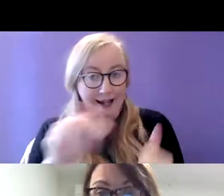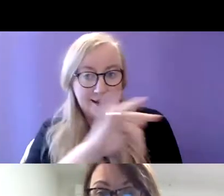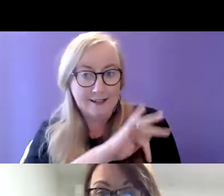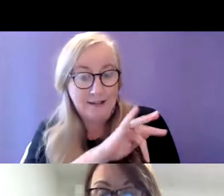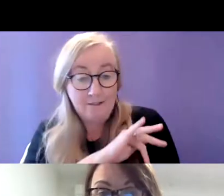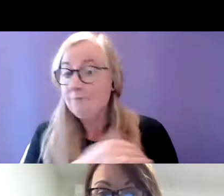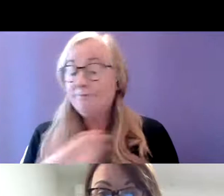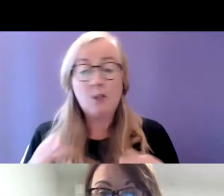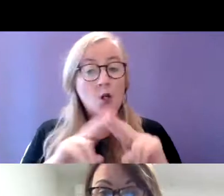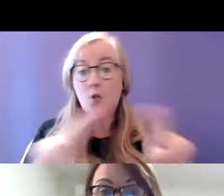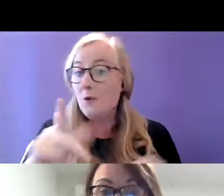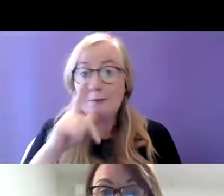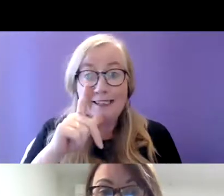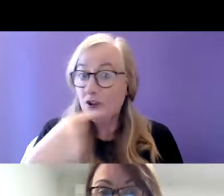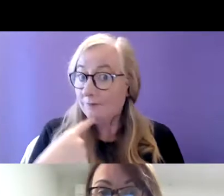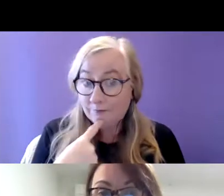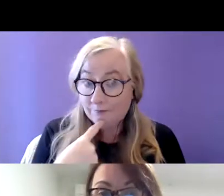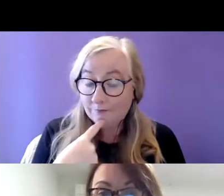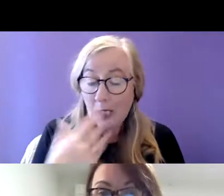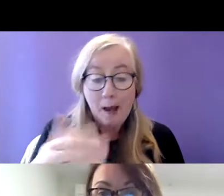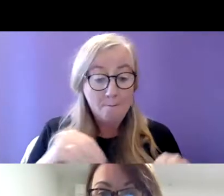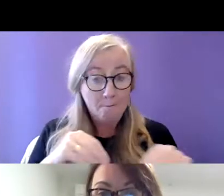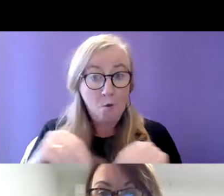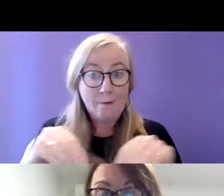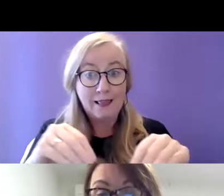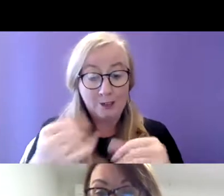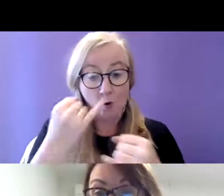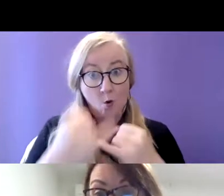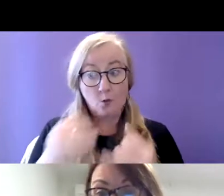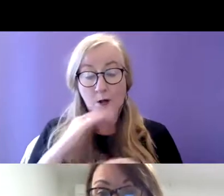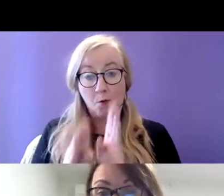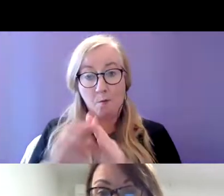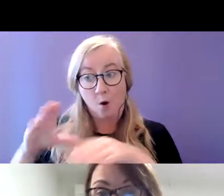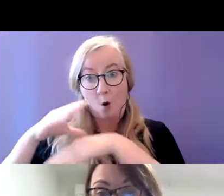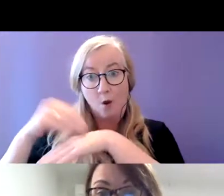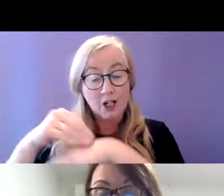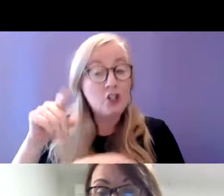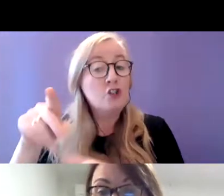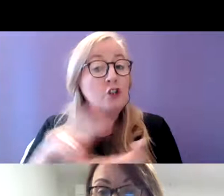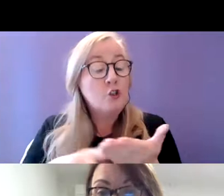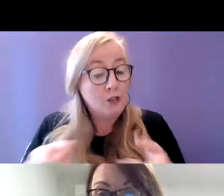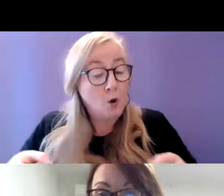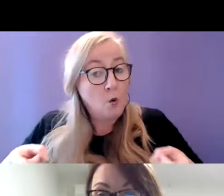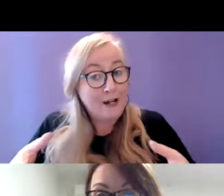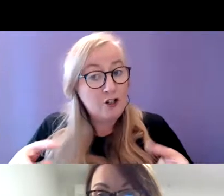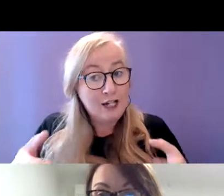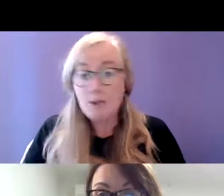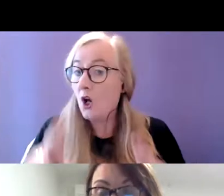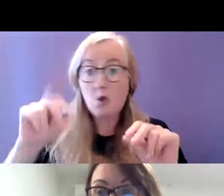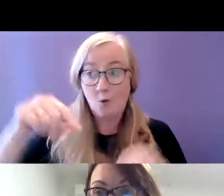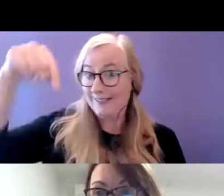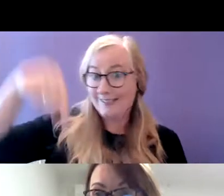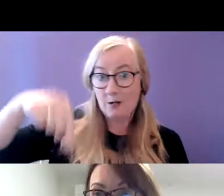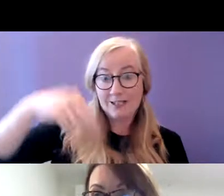She doesn't have any speech. Her mobility got worse as she got older. She uses a wheelchair. I have no downstairs toilet.